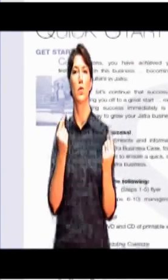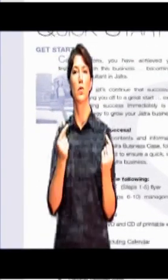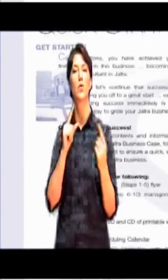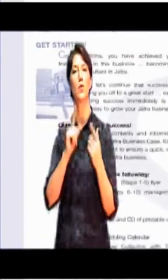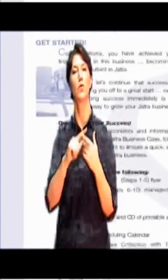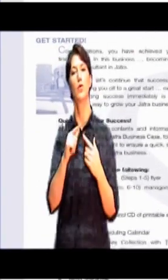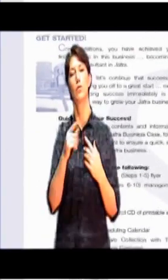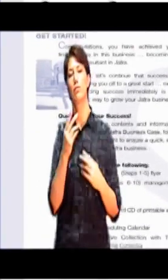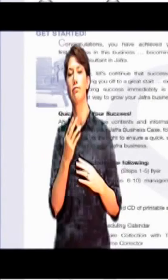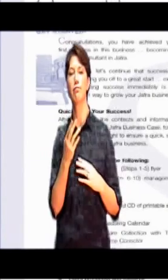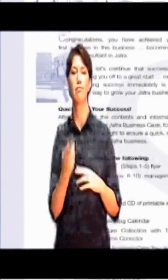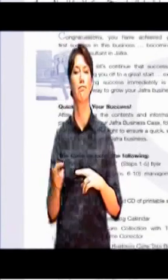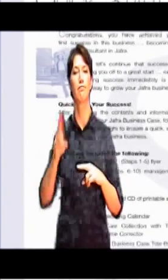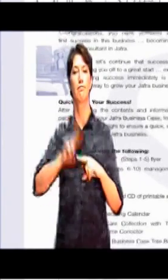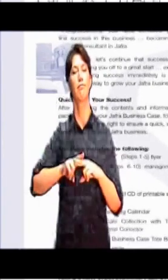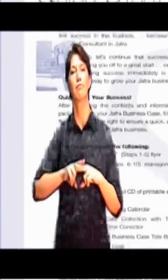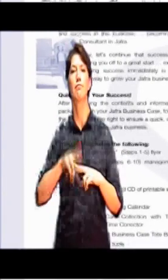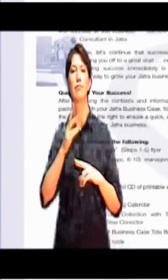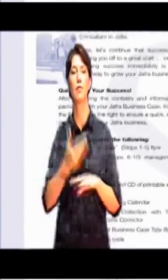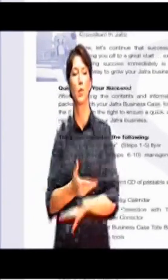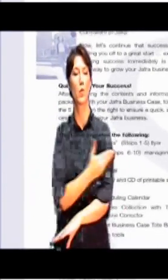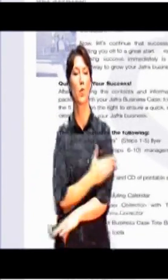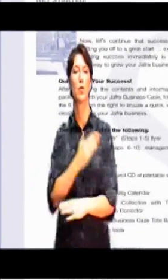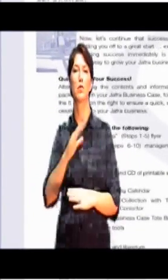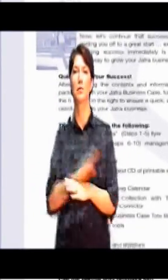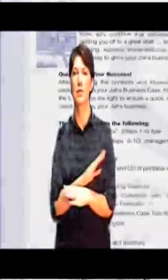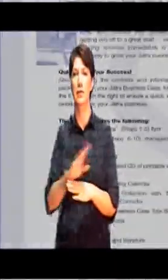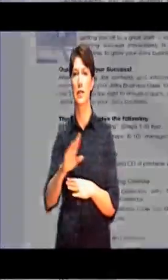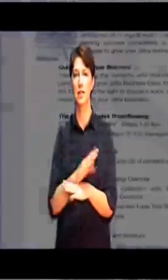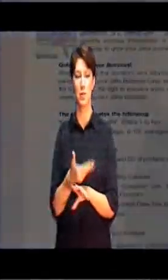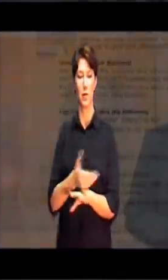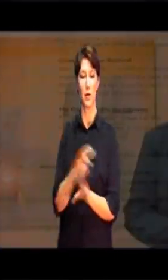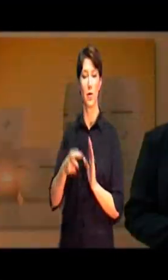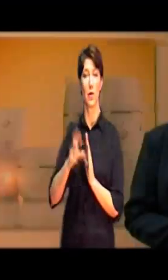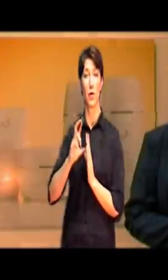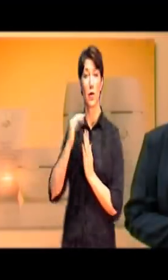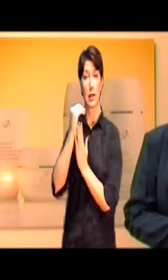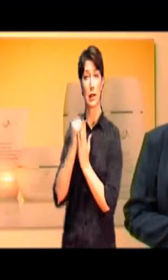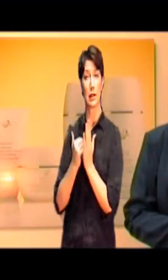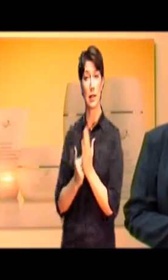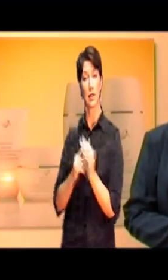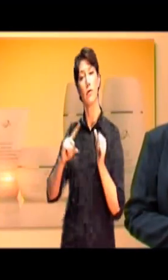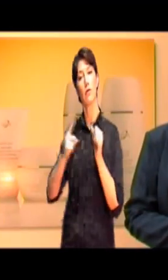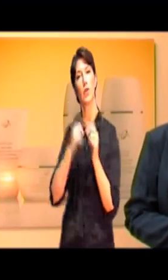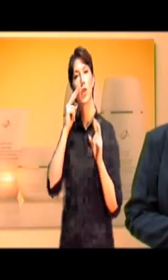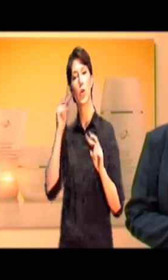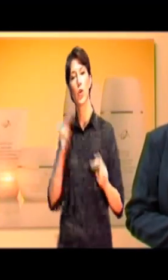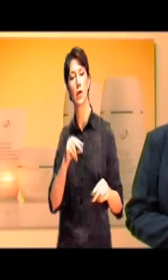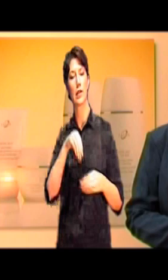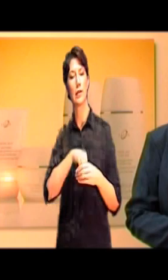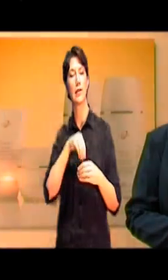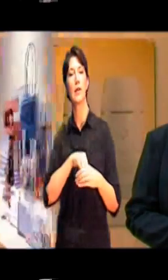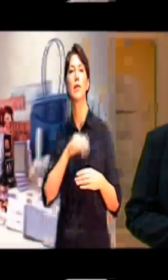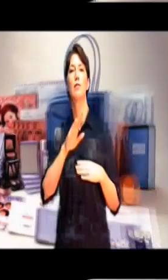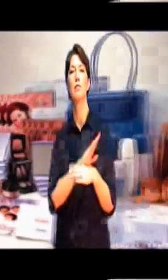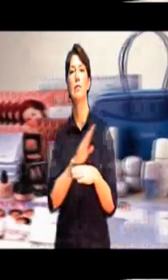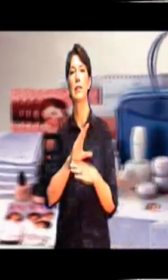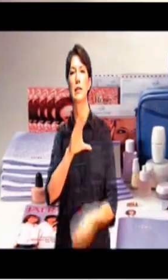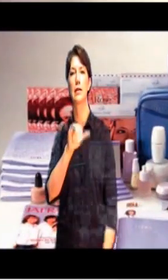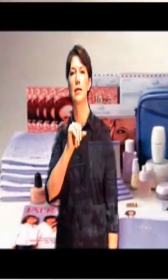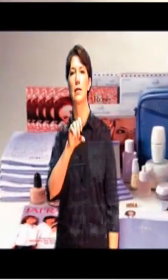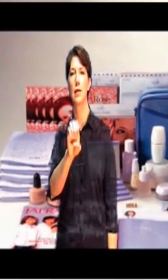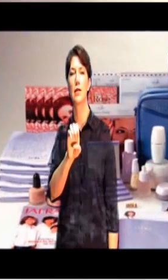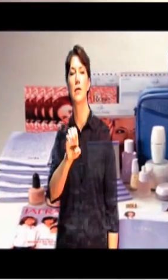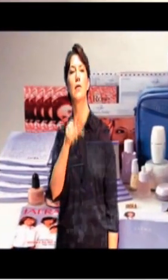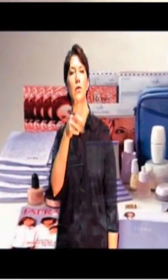that will help you accelerate your business and accelerate the profit. Before we review that, let's look at the items in your Jaffra business case.